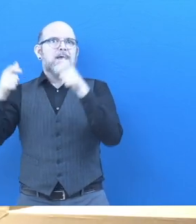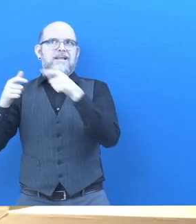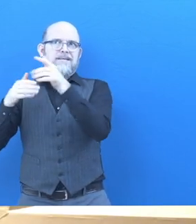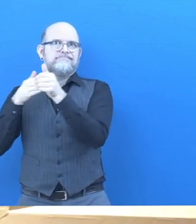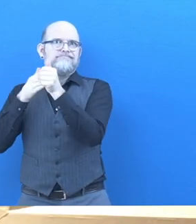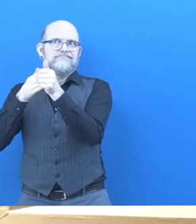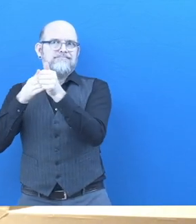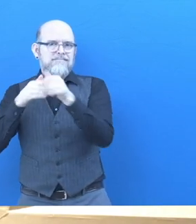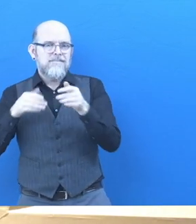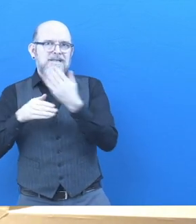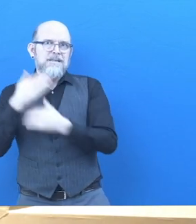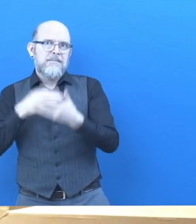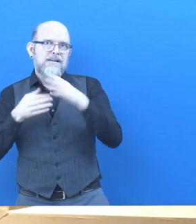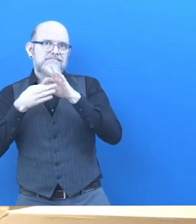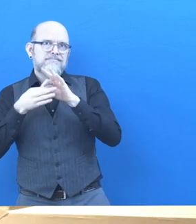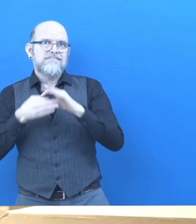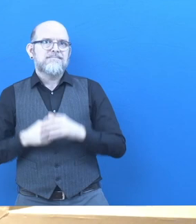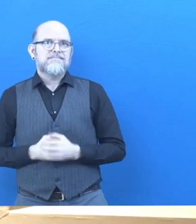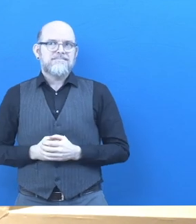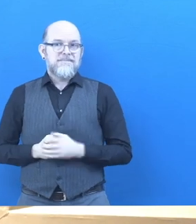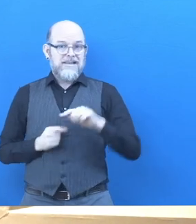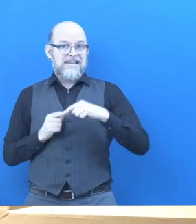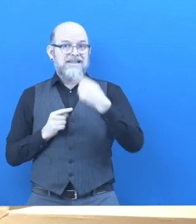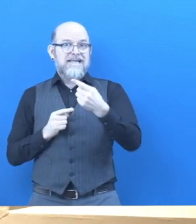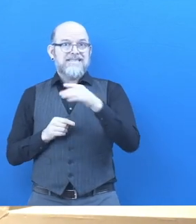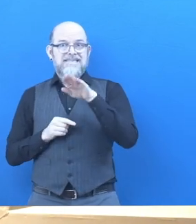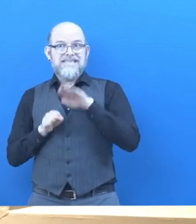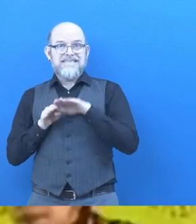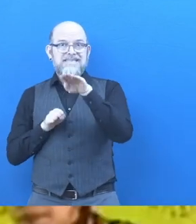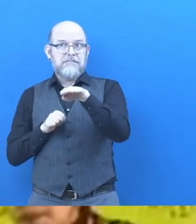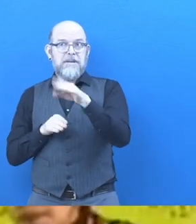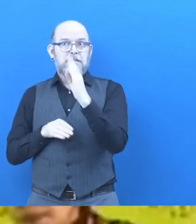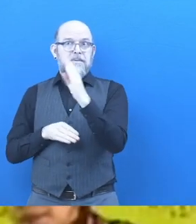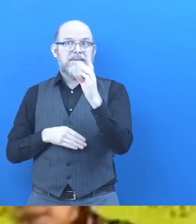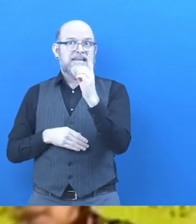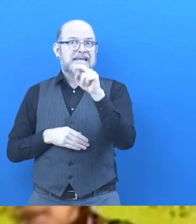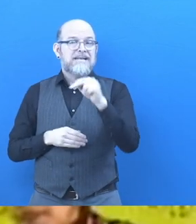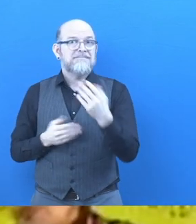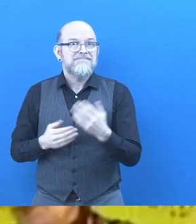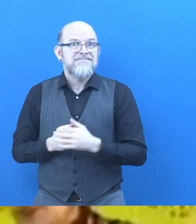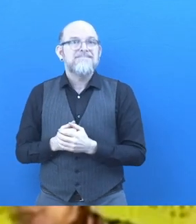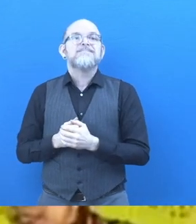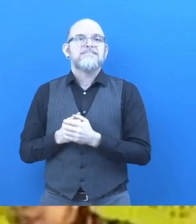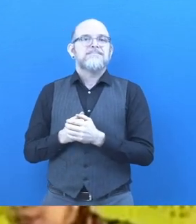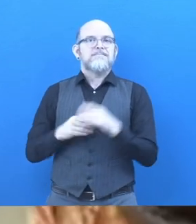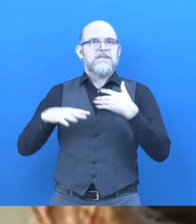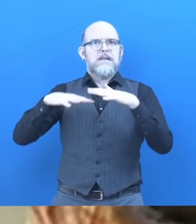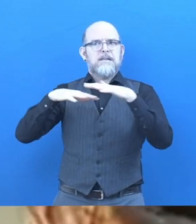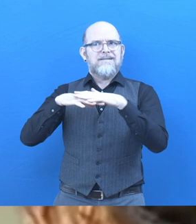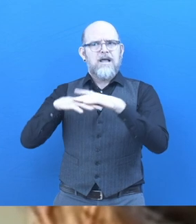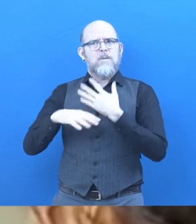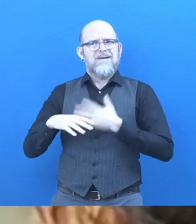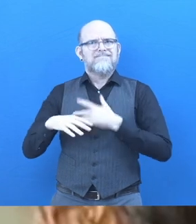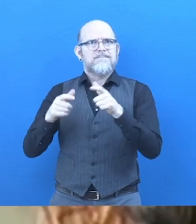The network has been growing year on year in terms of its membership and also the number of projects and programs it is undertaking with different